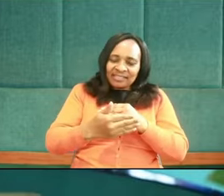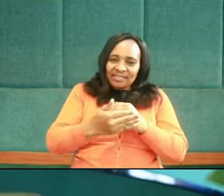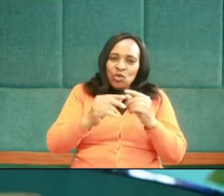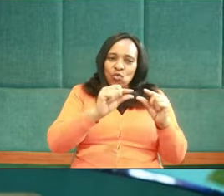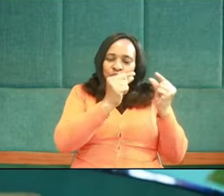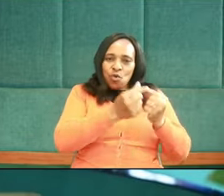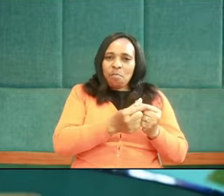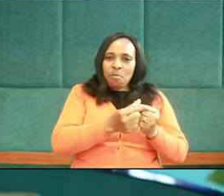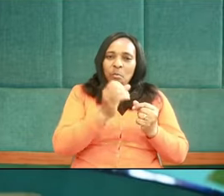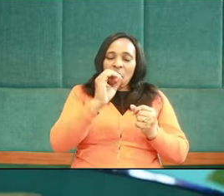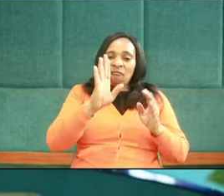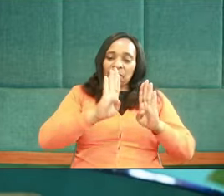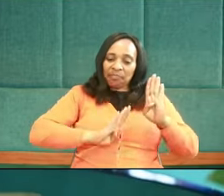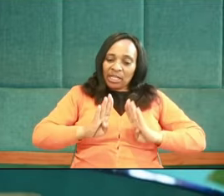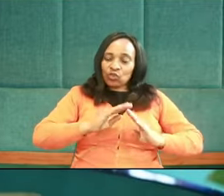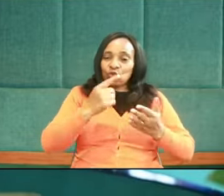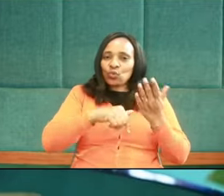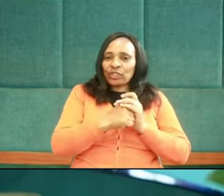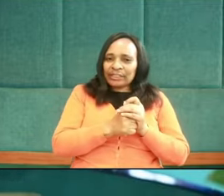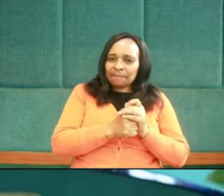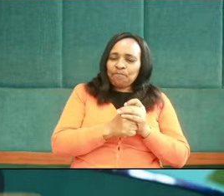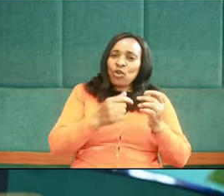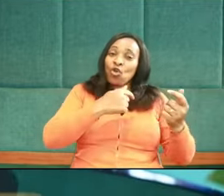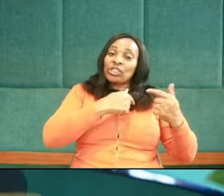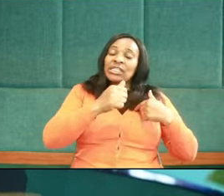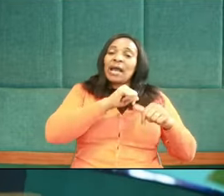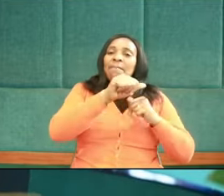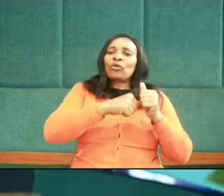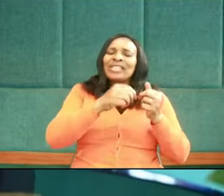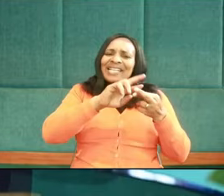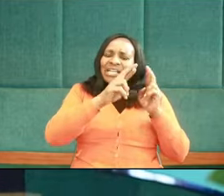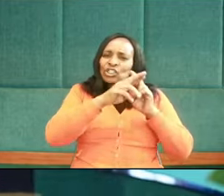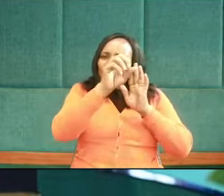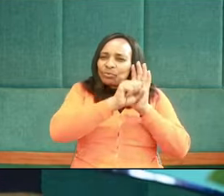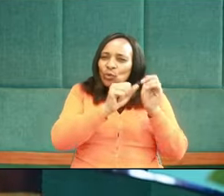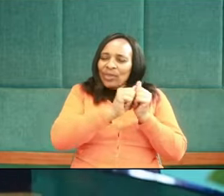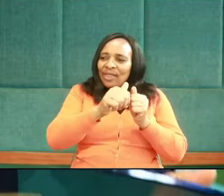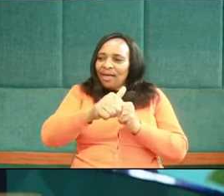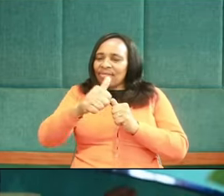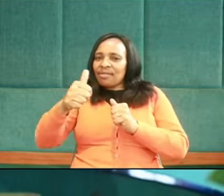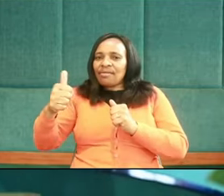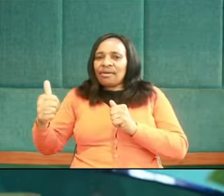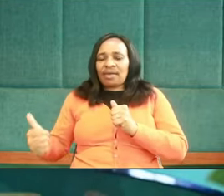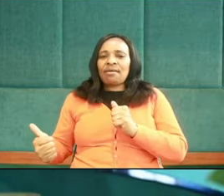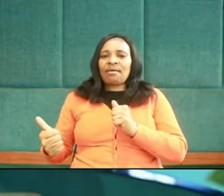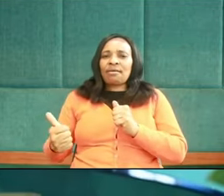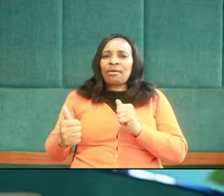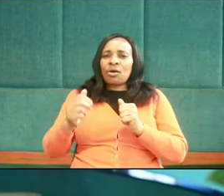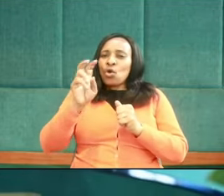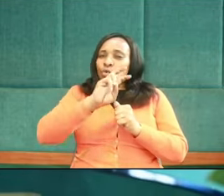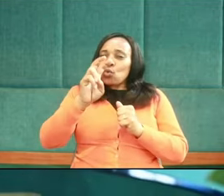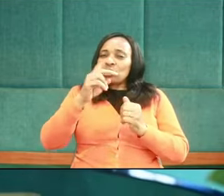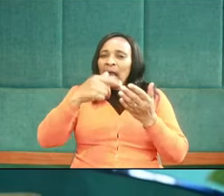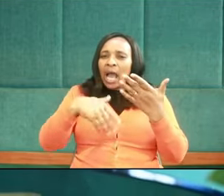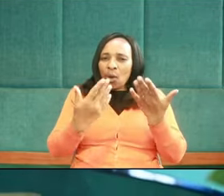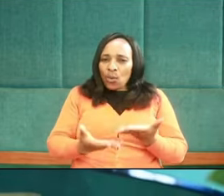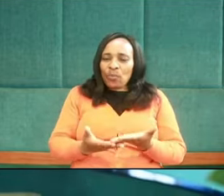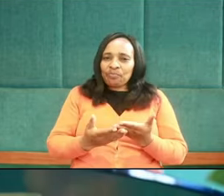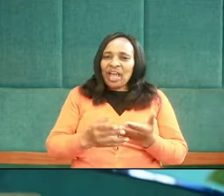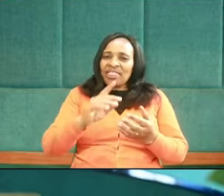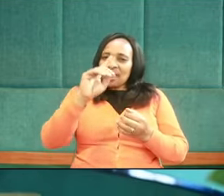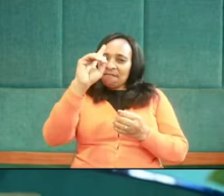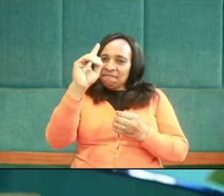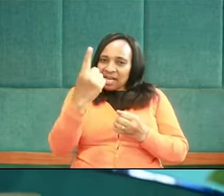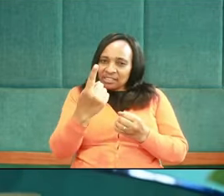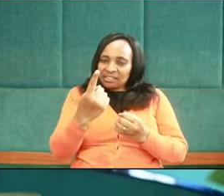beatitudes are concerned with our relationship with others. And so we went on to look at them. The first